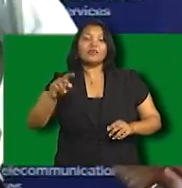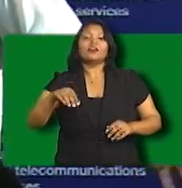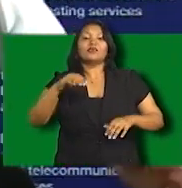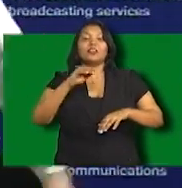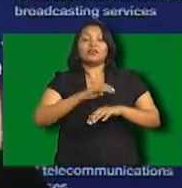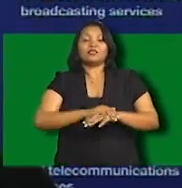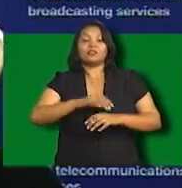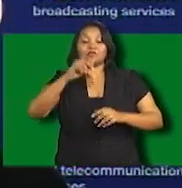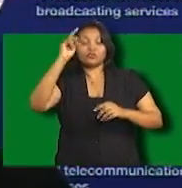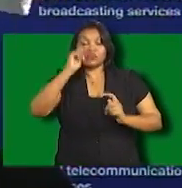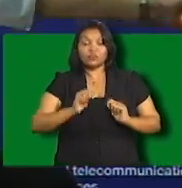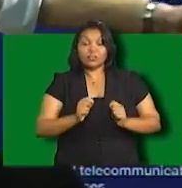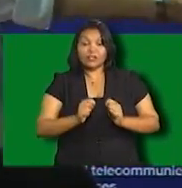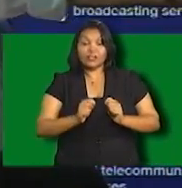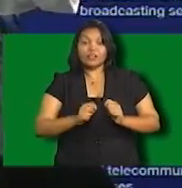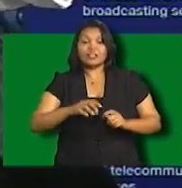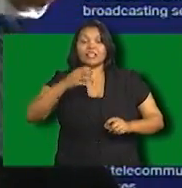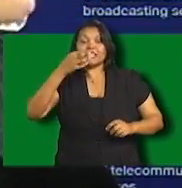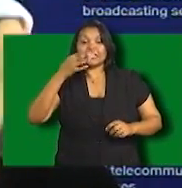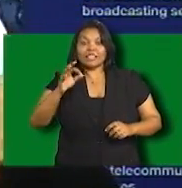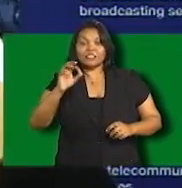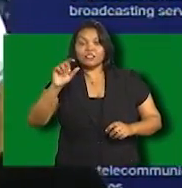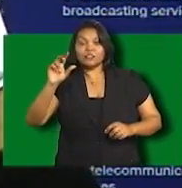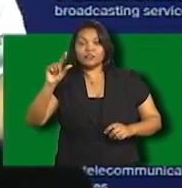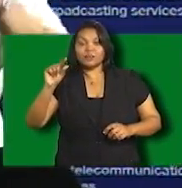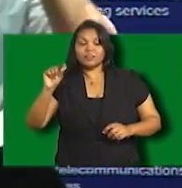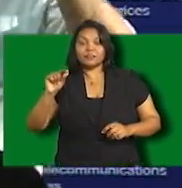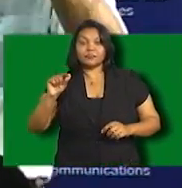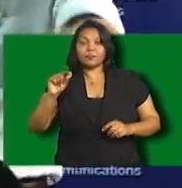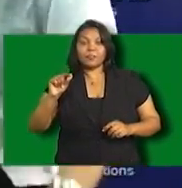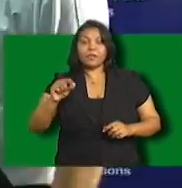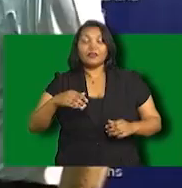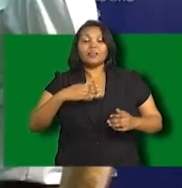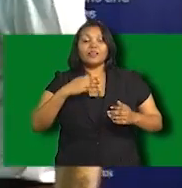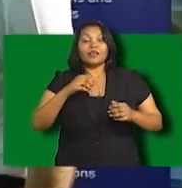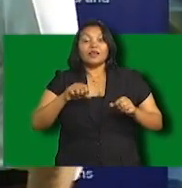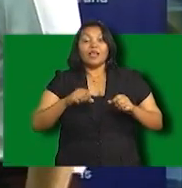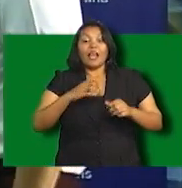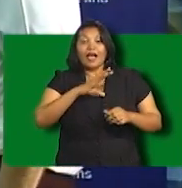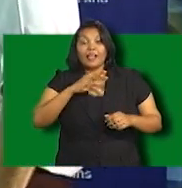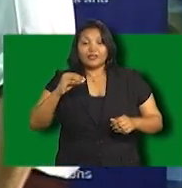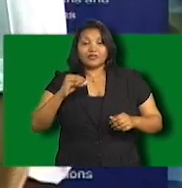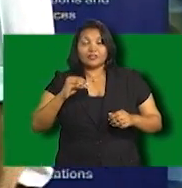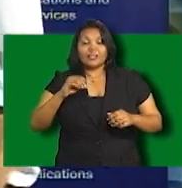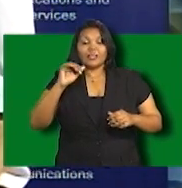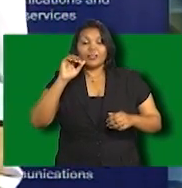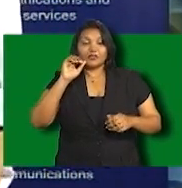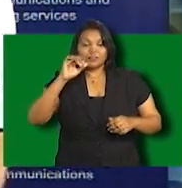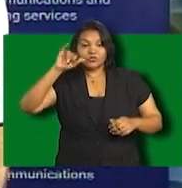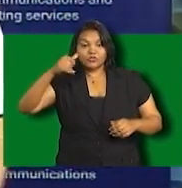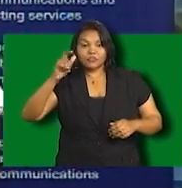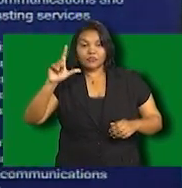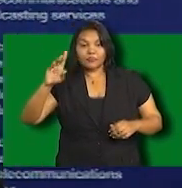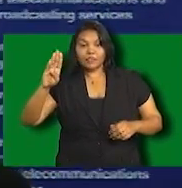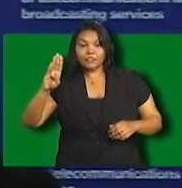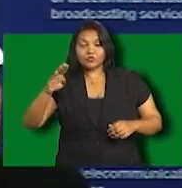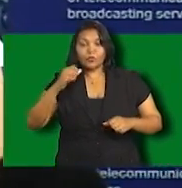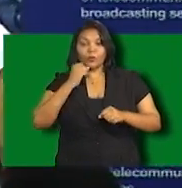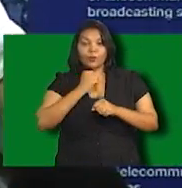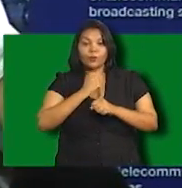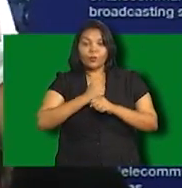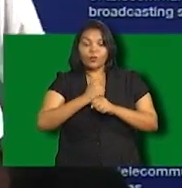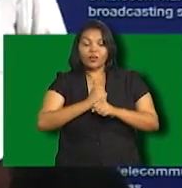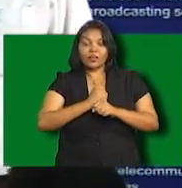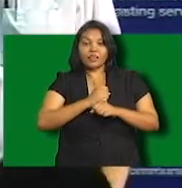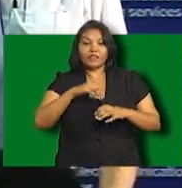knowledge here? You all knew that. Fantastic. That's fantastic. Absolutely fantastic. It was in a marmalade making